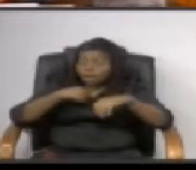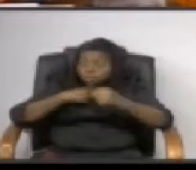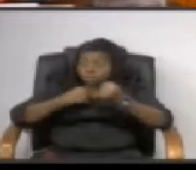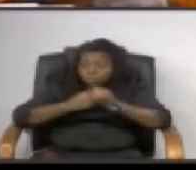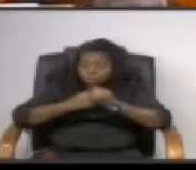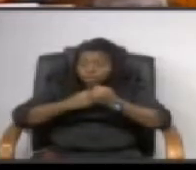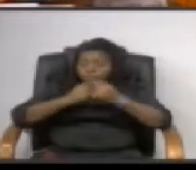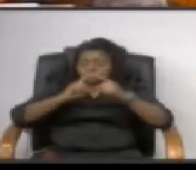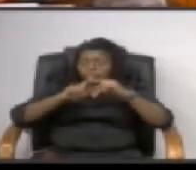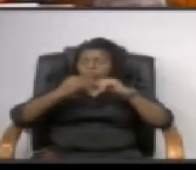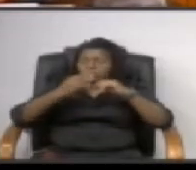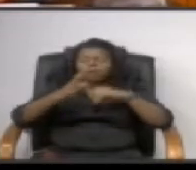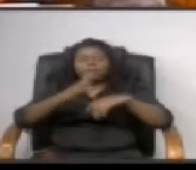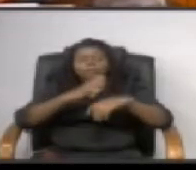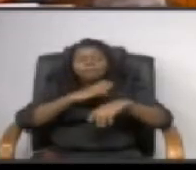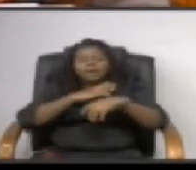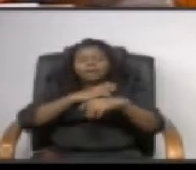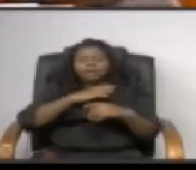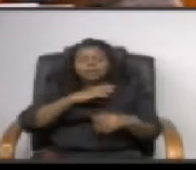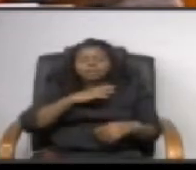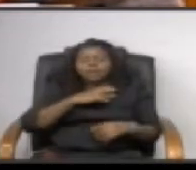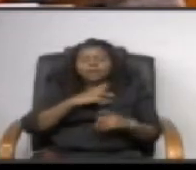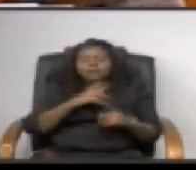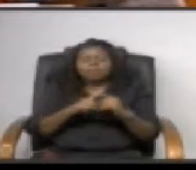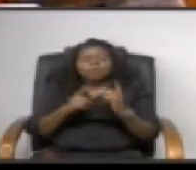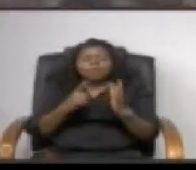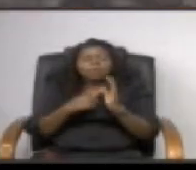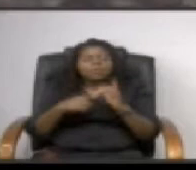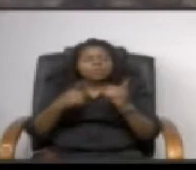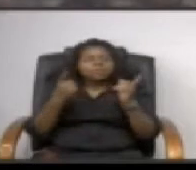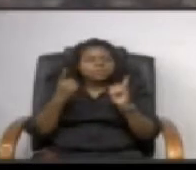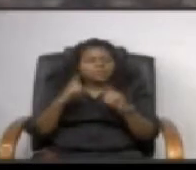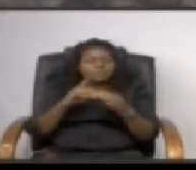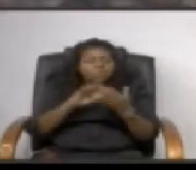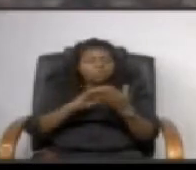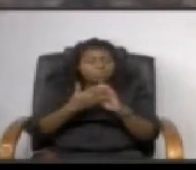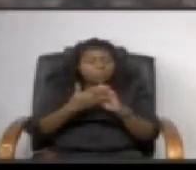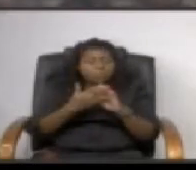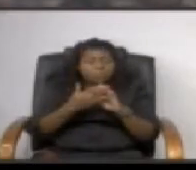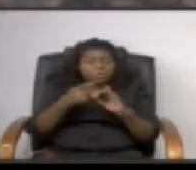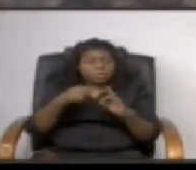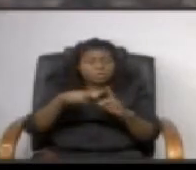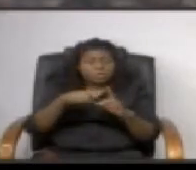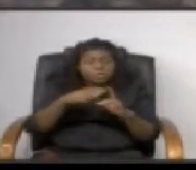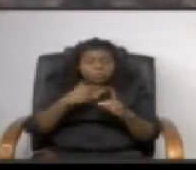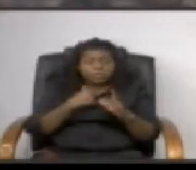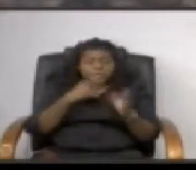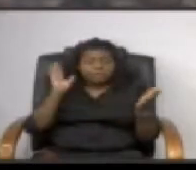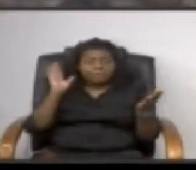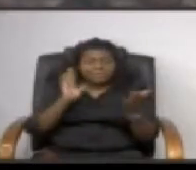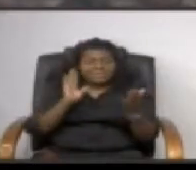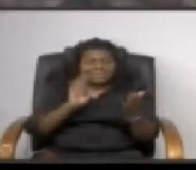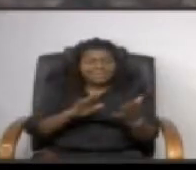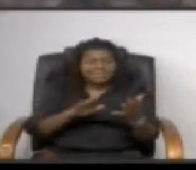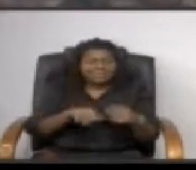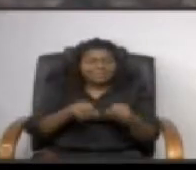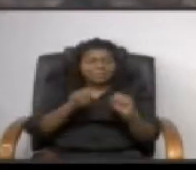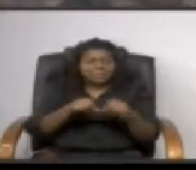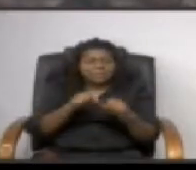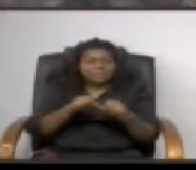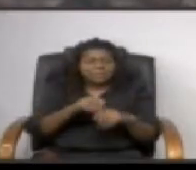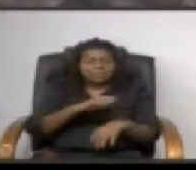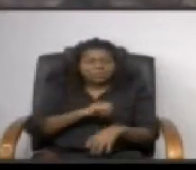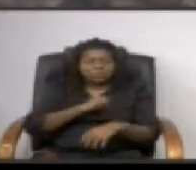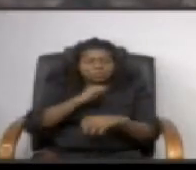yeah you know i just i what is happening is communities will have less ability to stop a